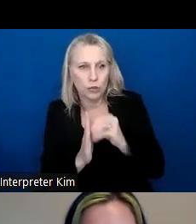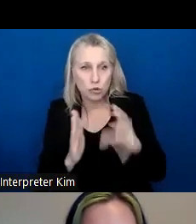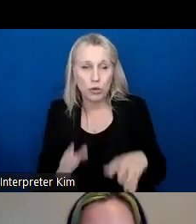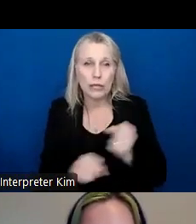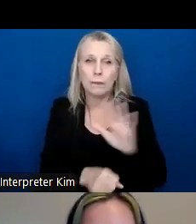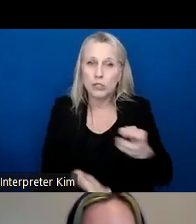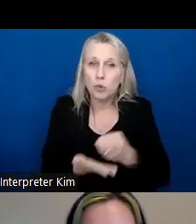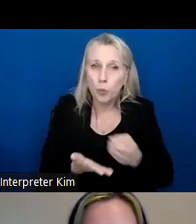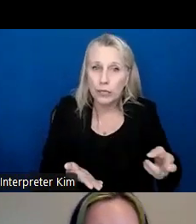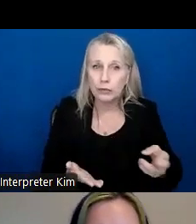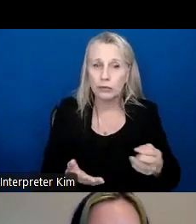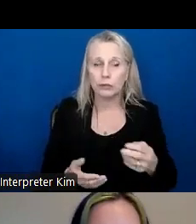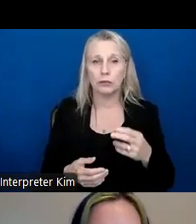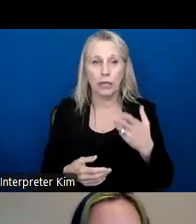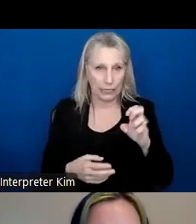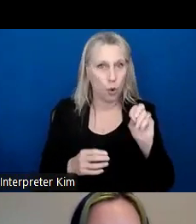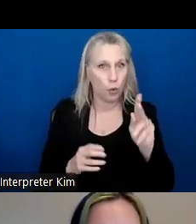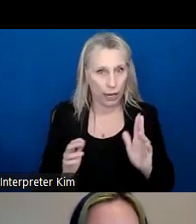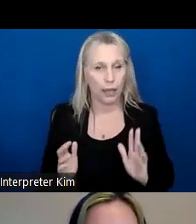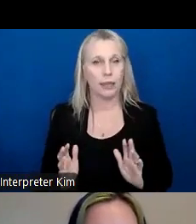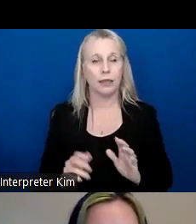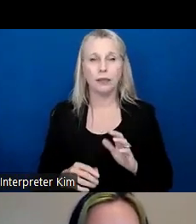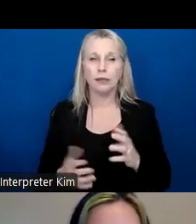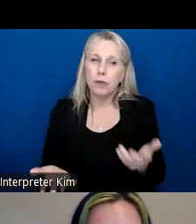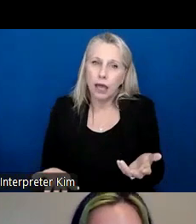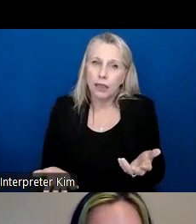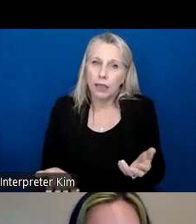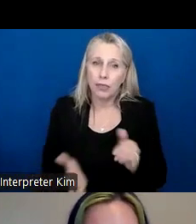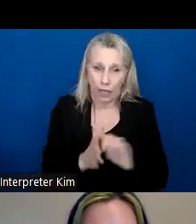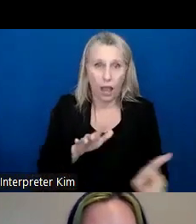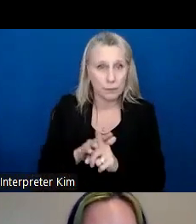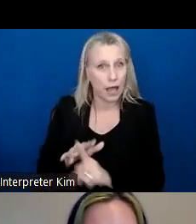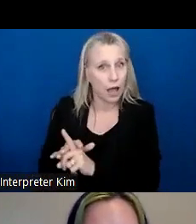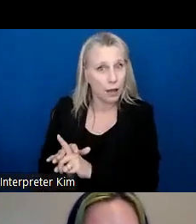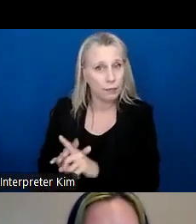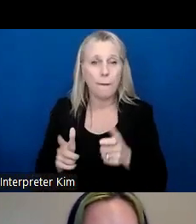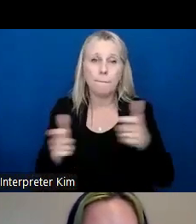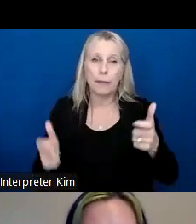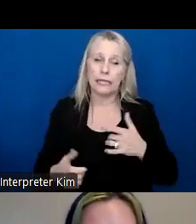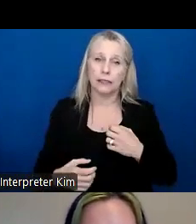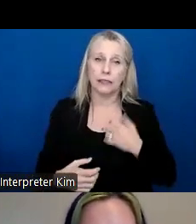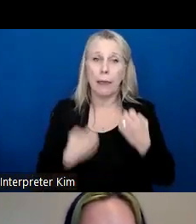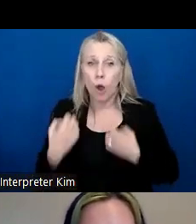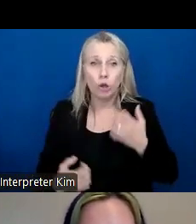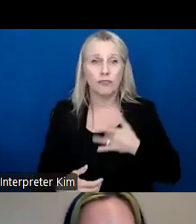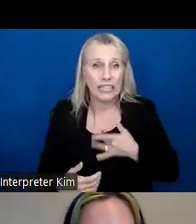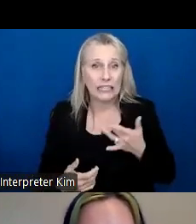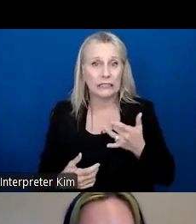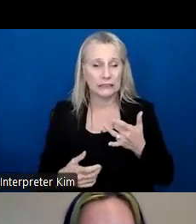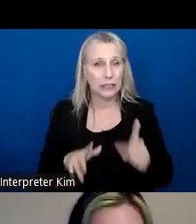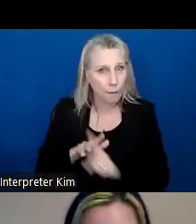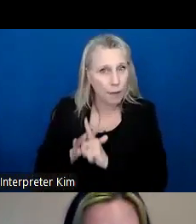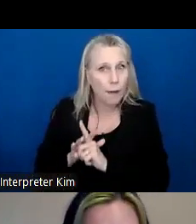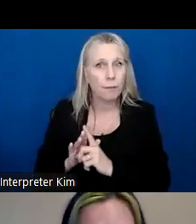resources he needs. He's okay. Um, but these things come up and big emotions can come up. And so we need to be ready to